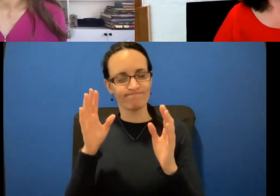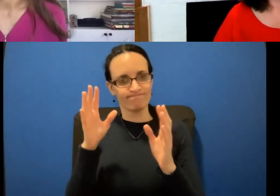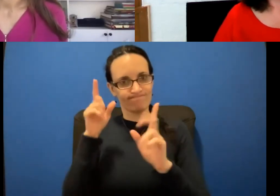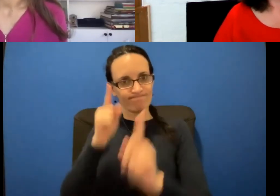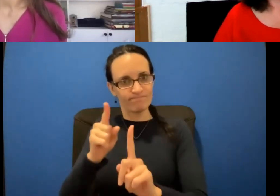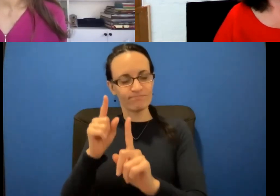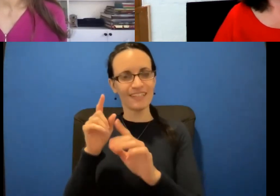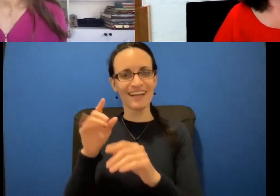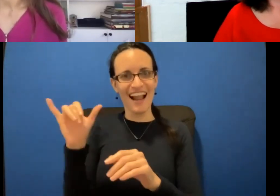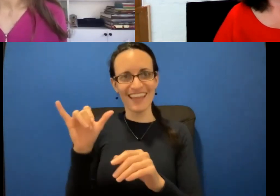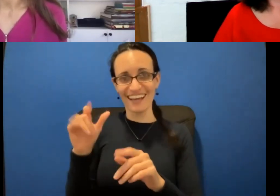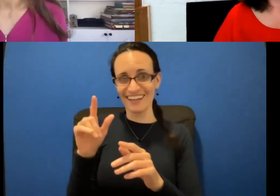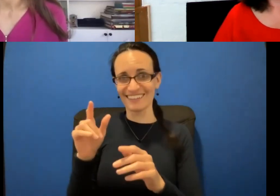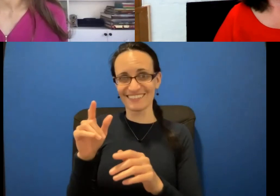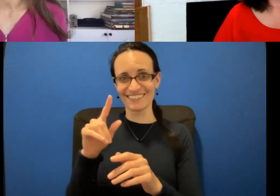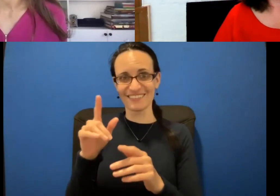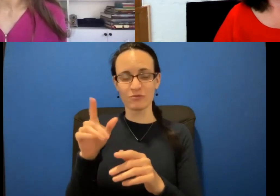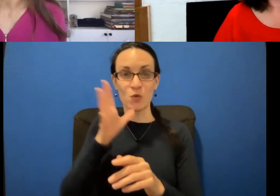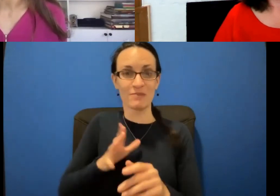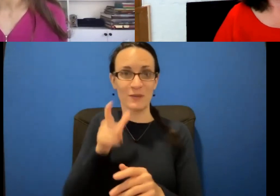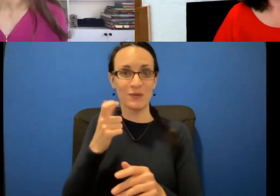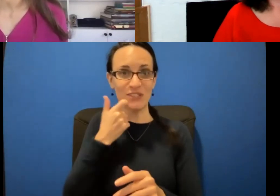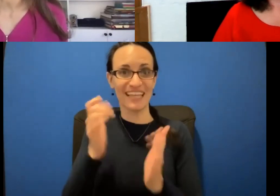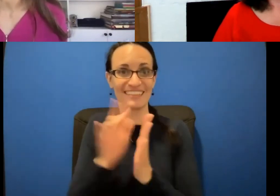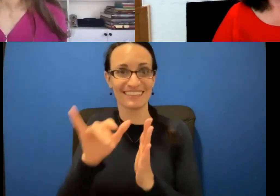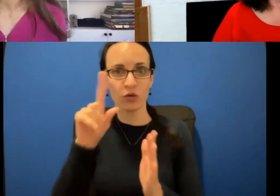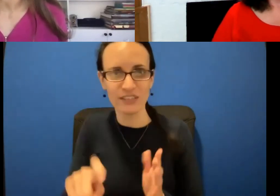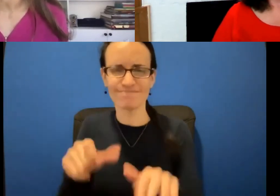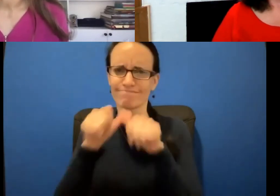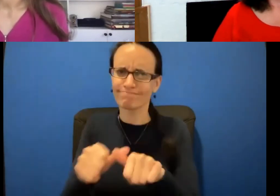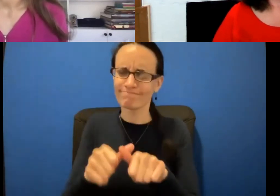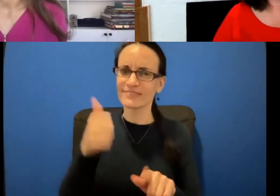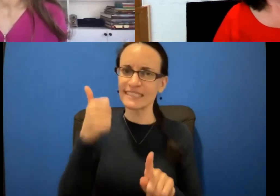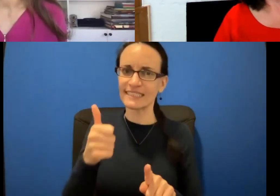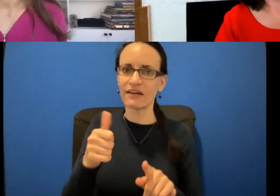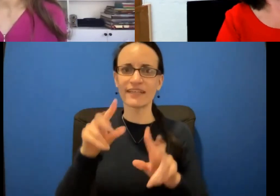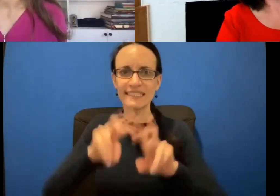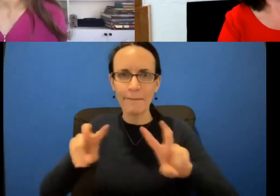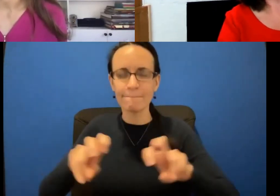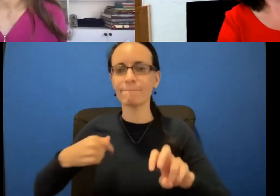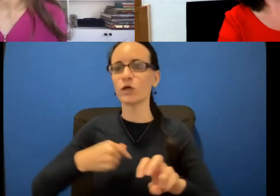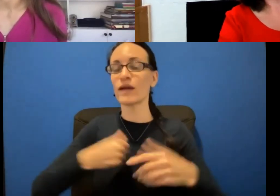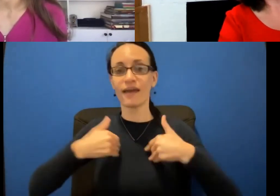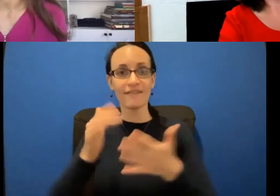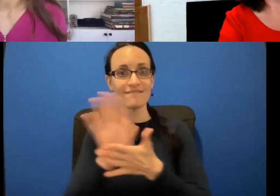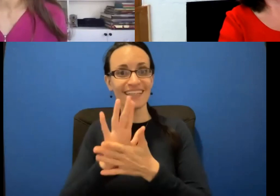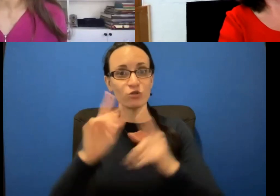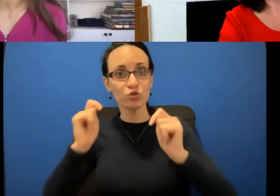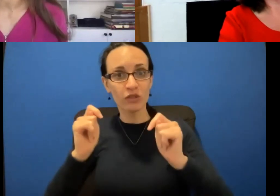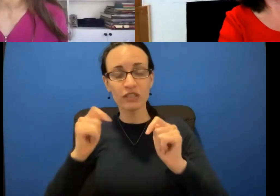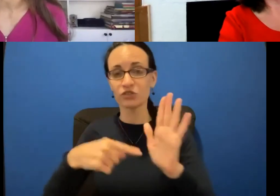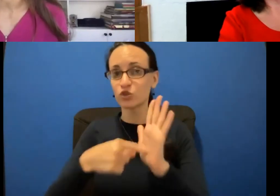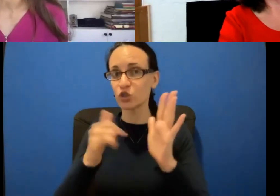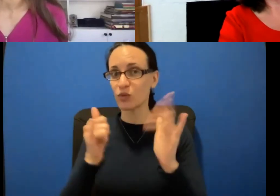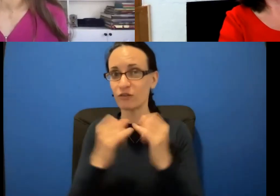-exam. The Brand Foundation can help you find the best video tutorials. We have our own. Just, you know, know that that